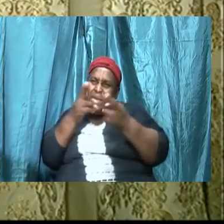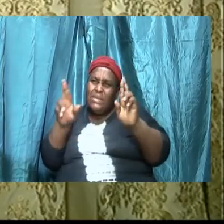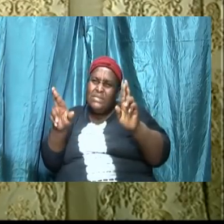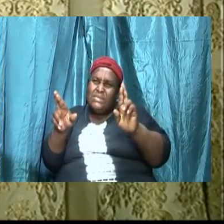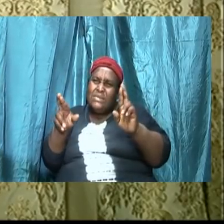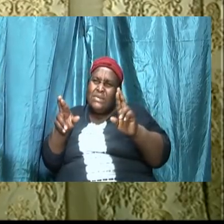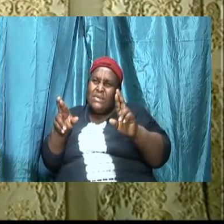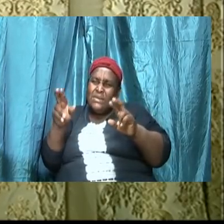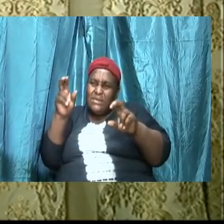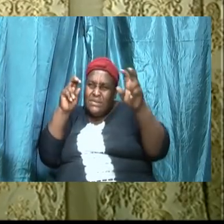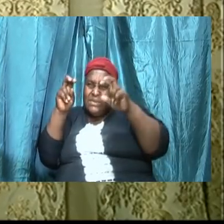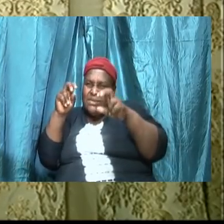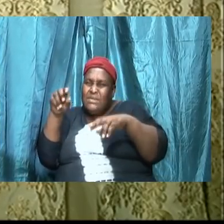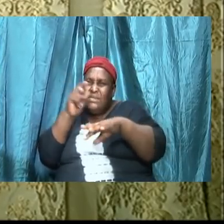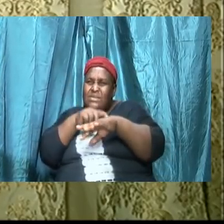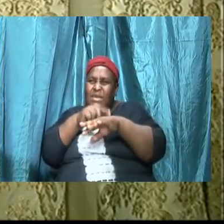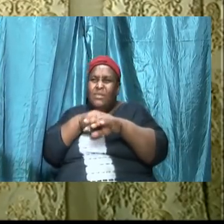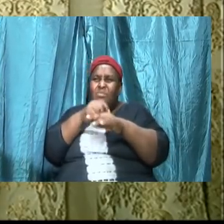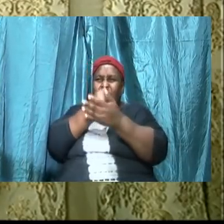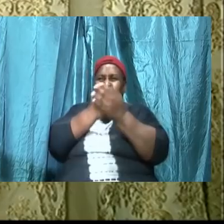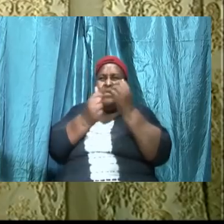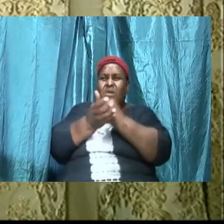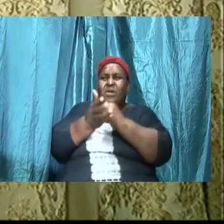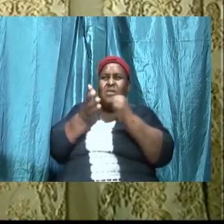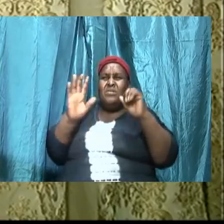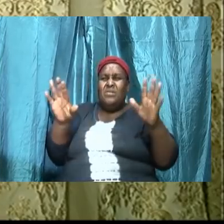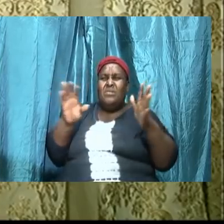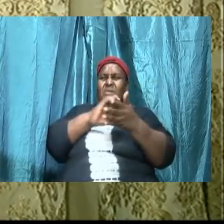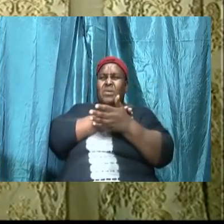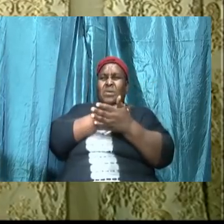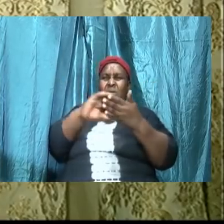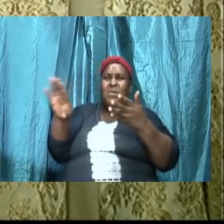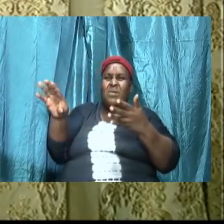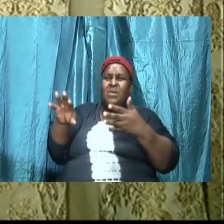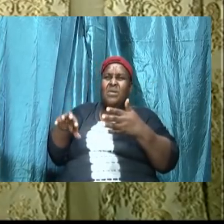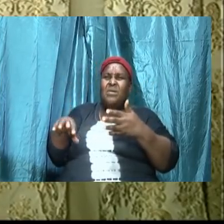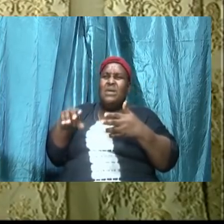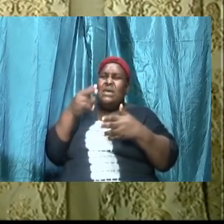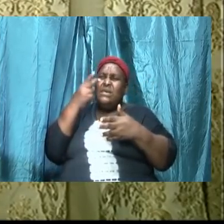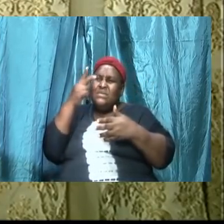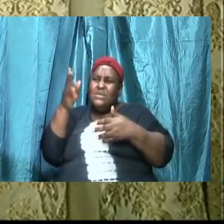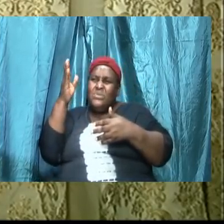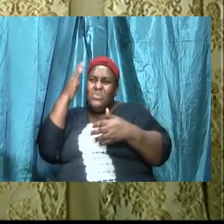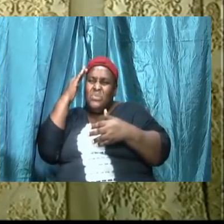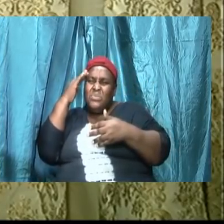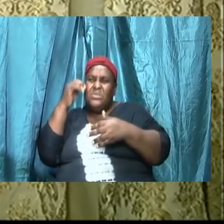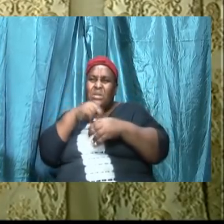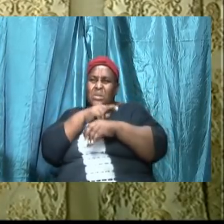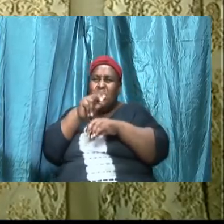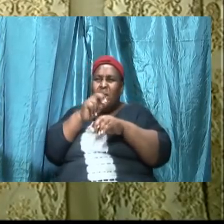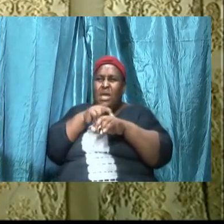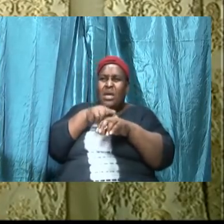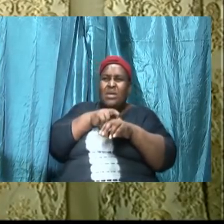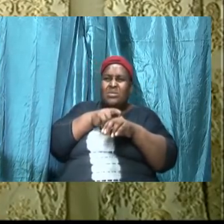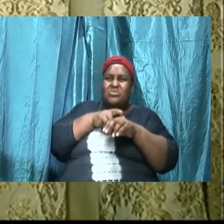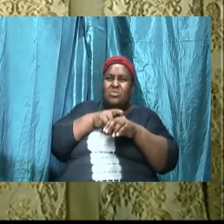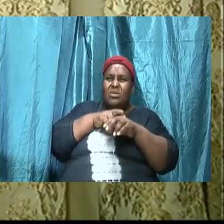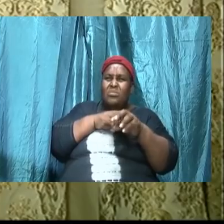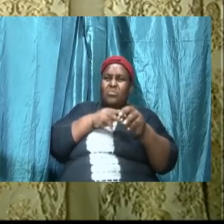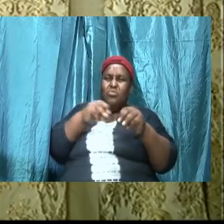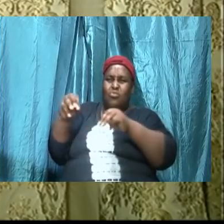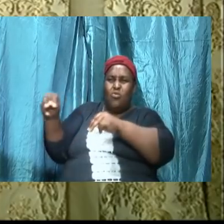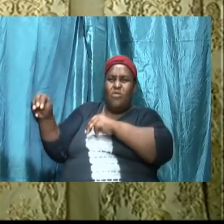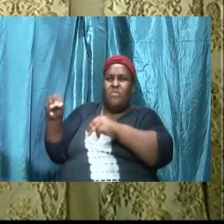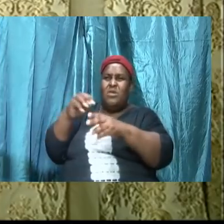the time of consecration he knows that there's a natural consequence of that there is going to be movement